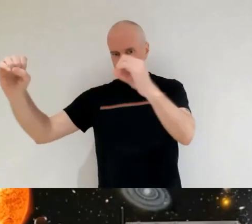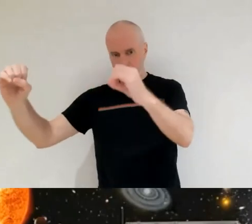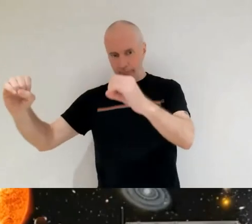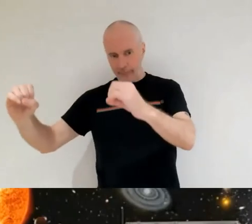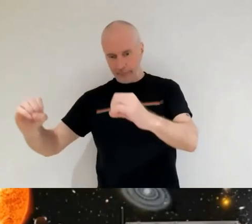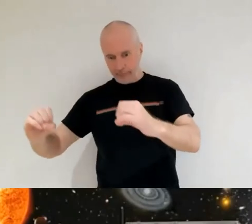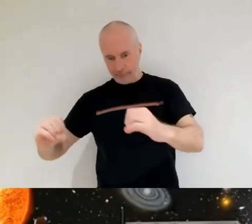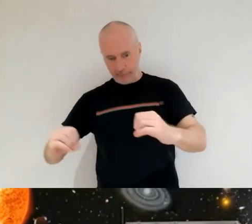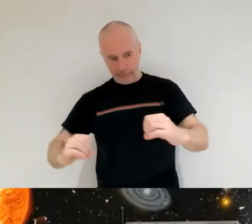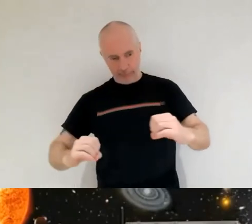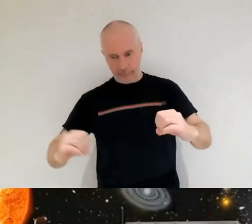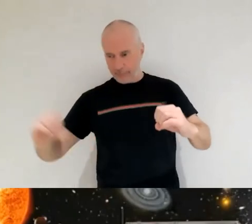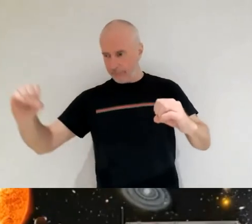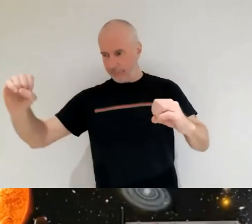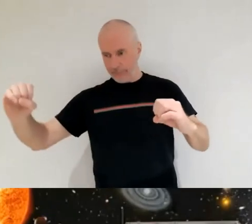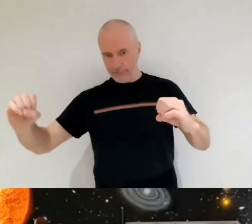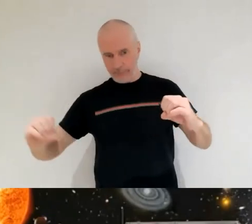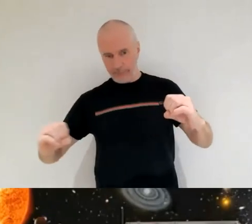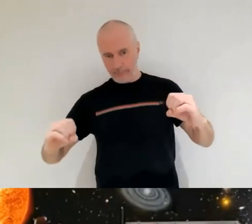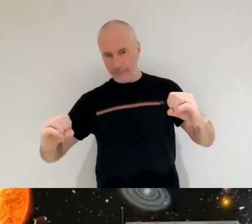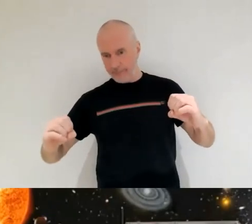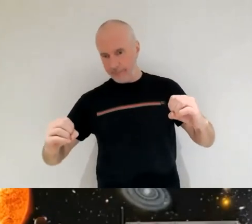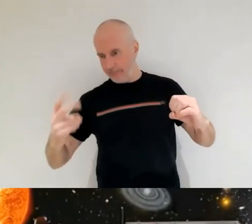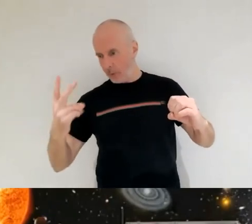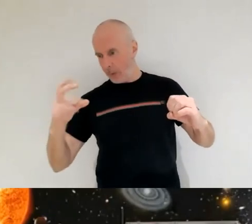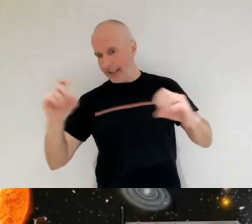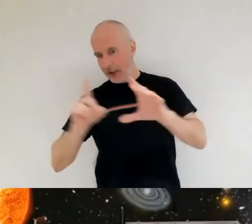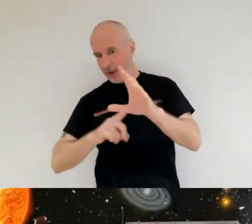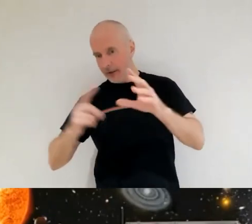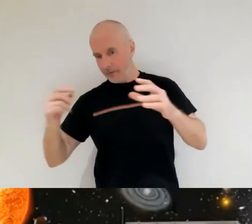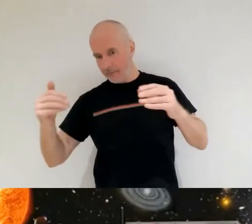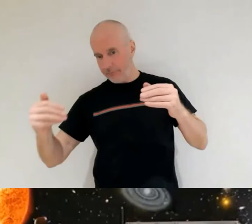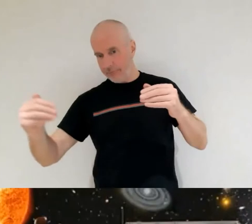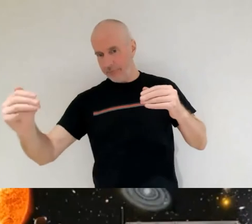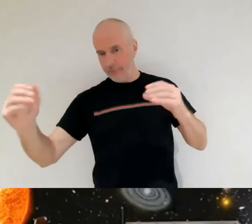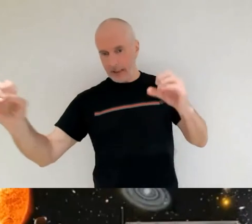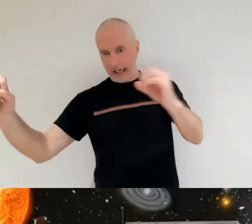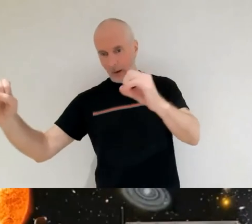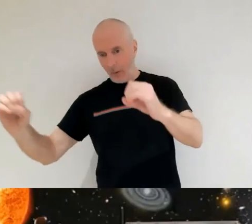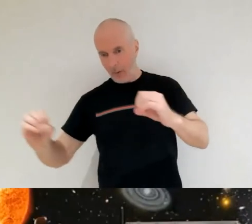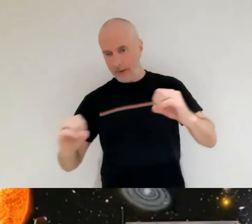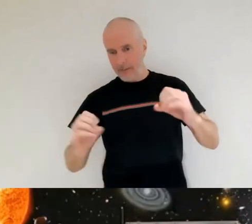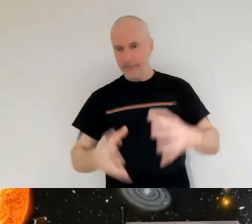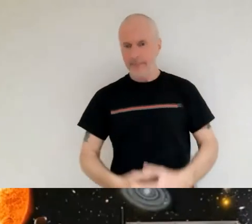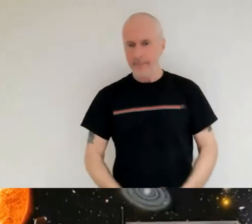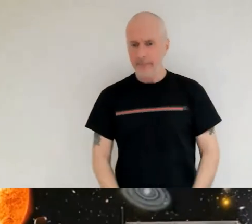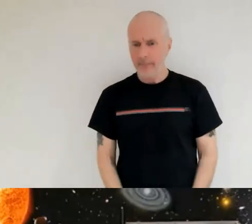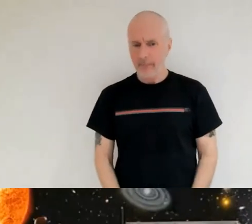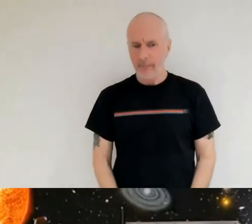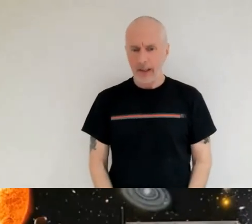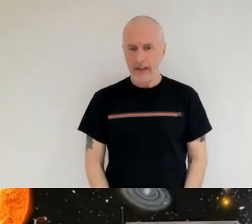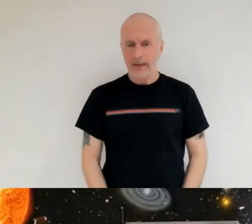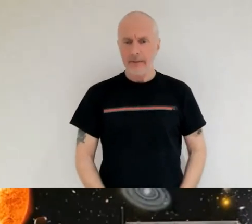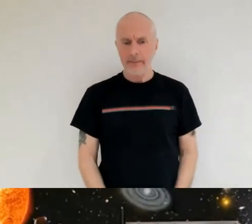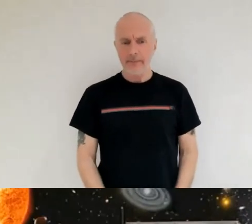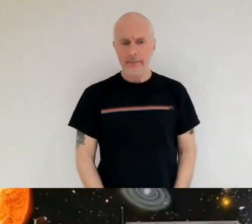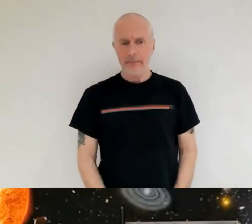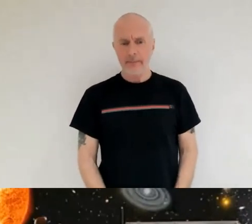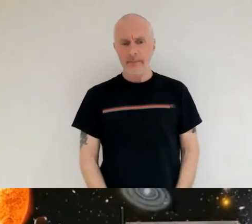duration of the mission itself sorry can you repeat that you're breaking up just a little bit